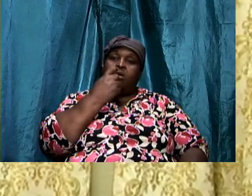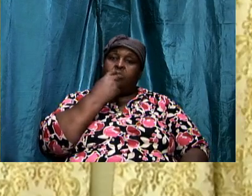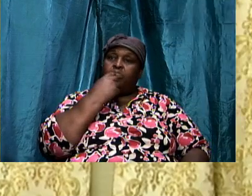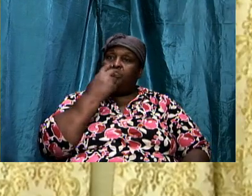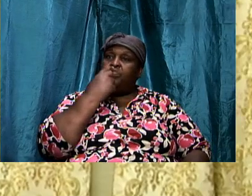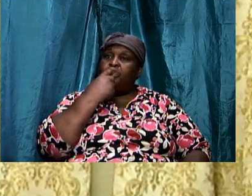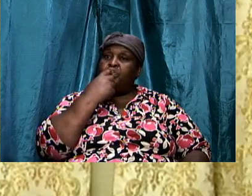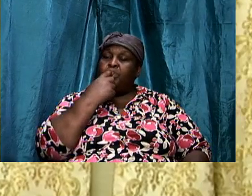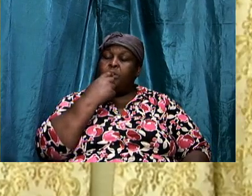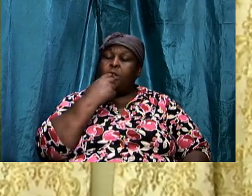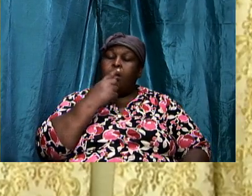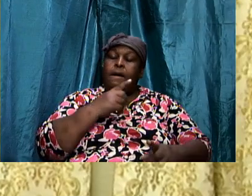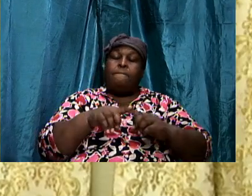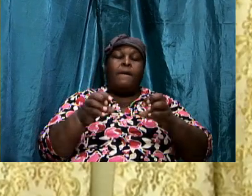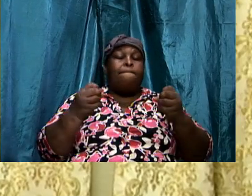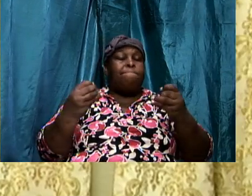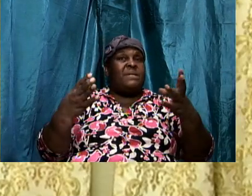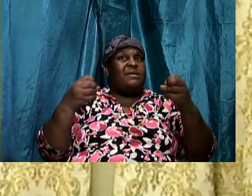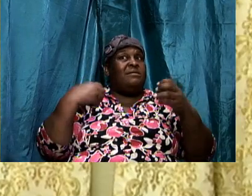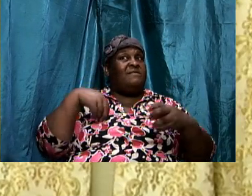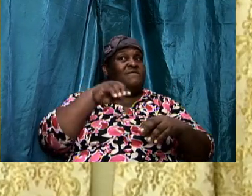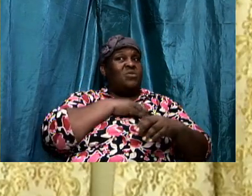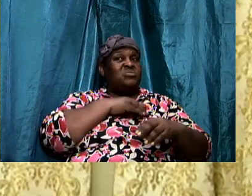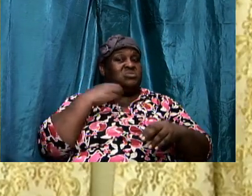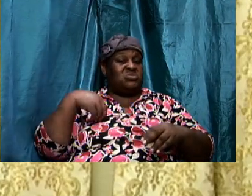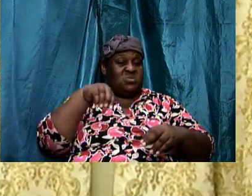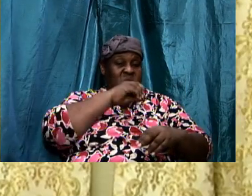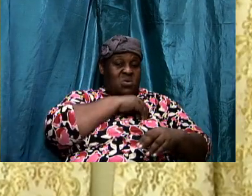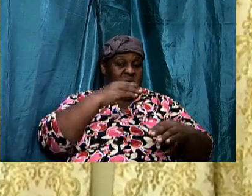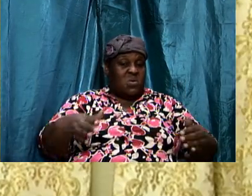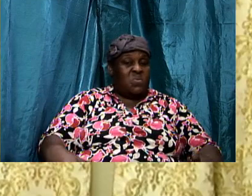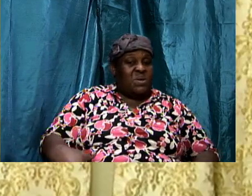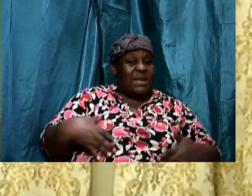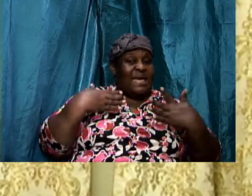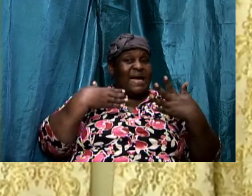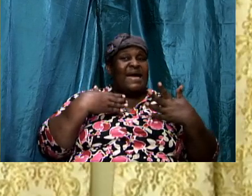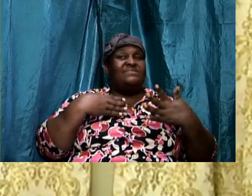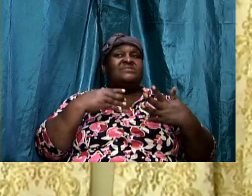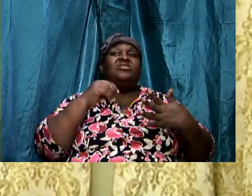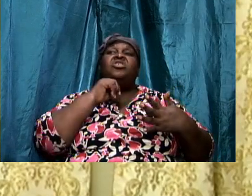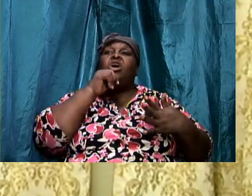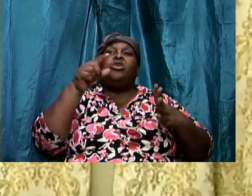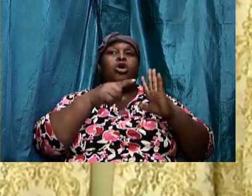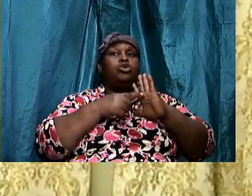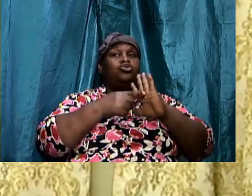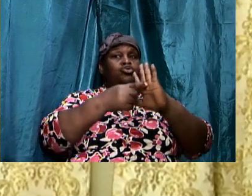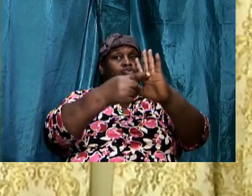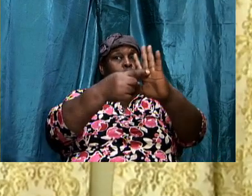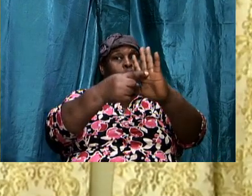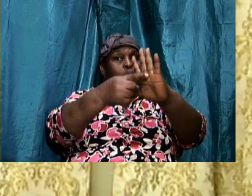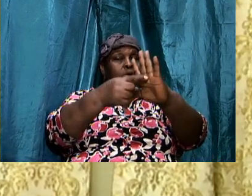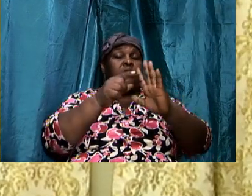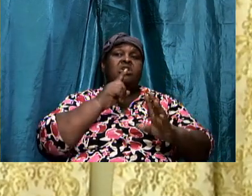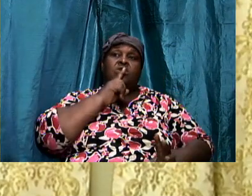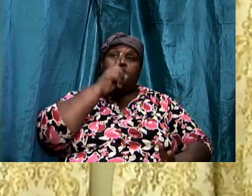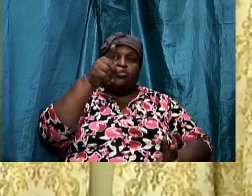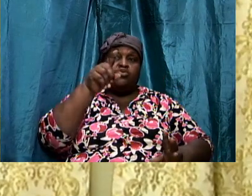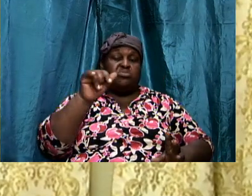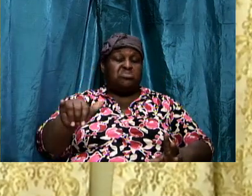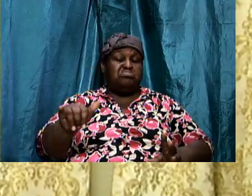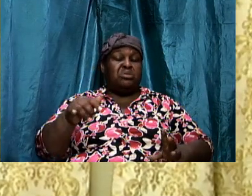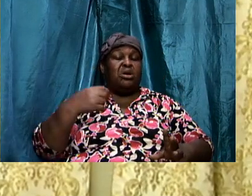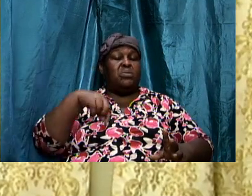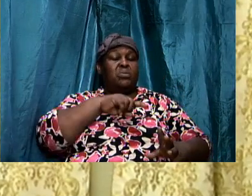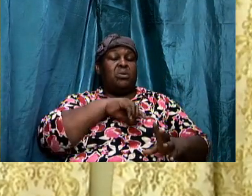it so very well. Our lives. Does not reflect the fact that we are in warfare.